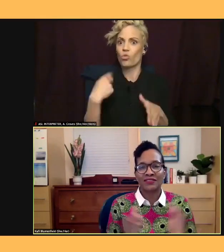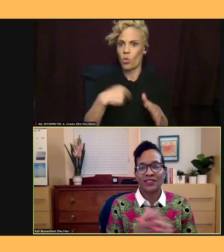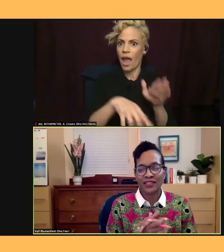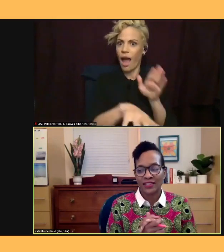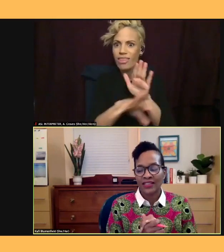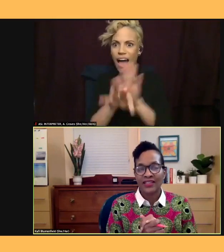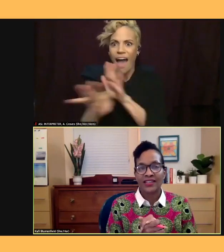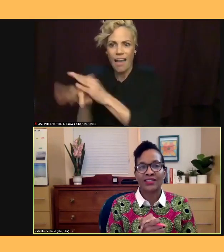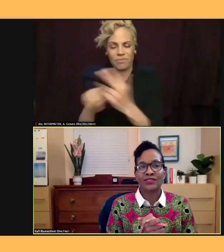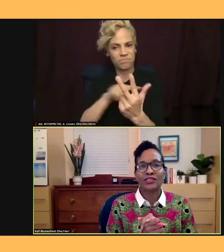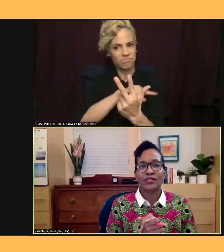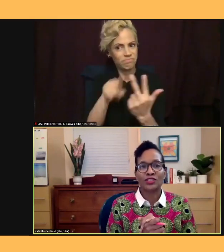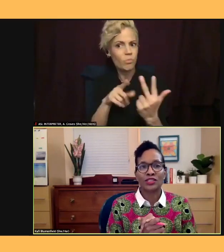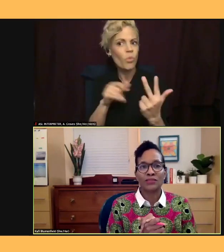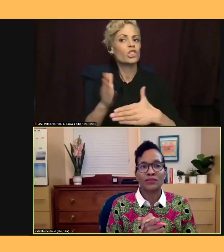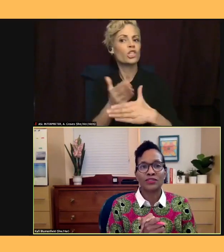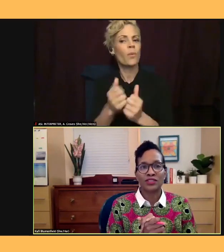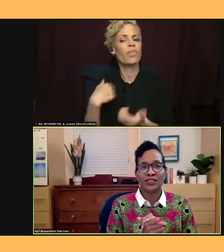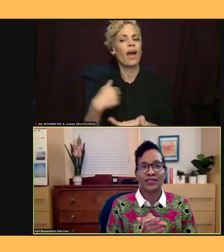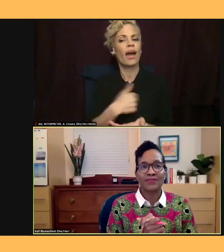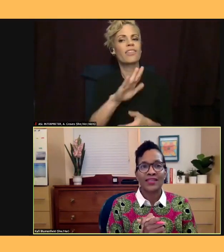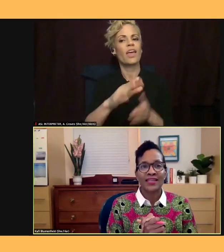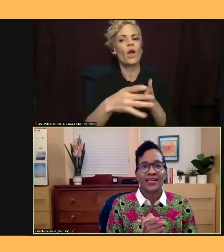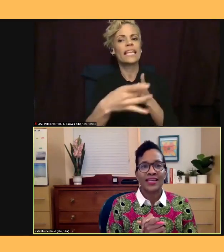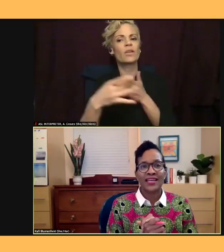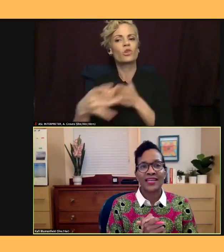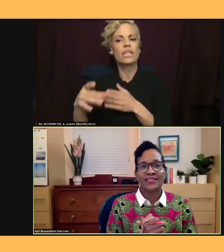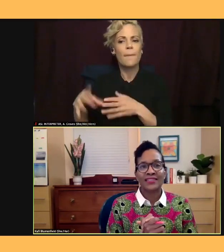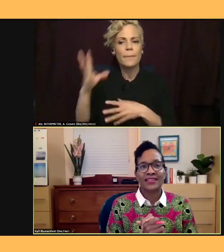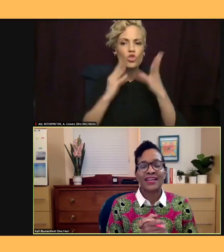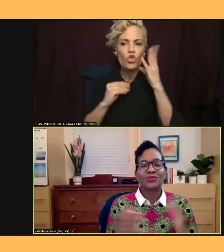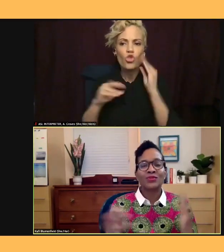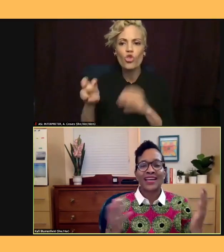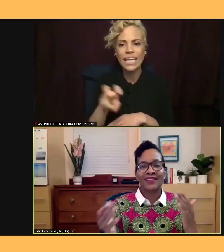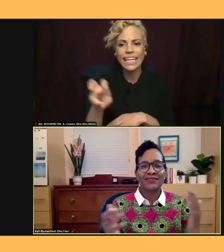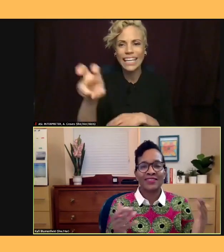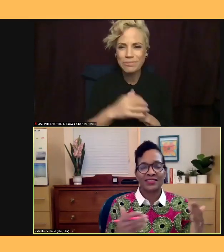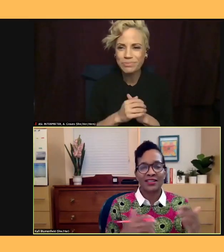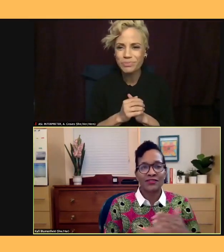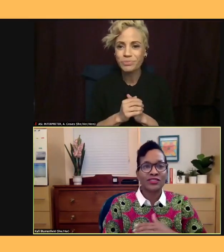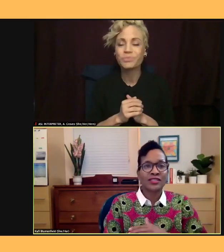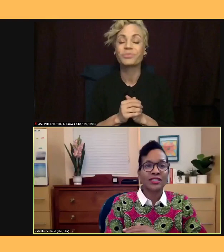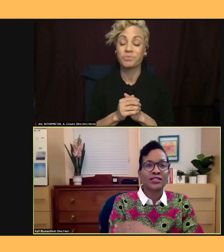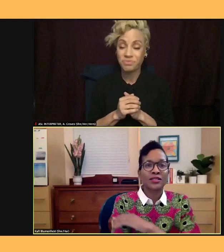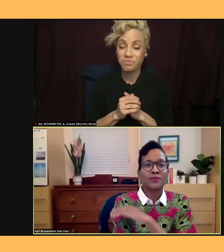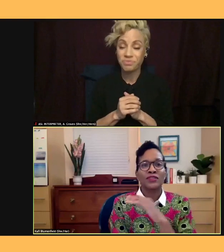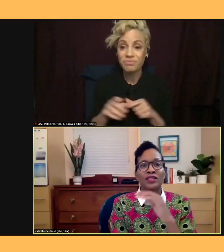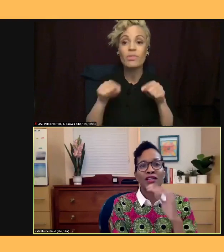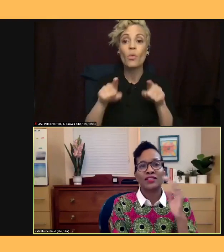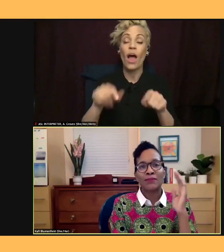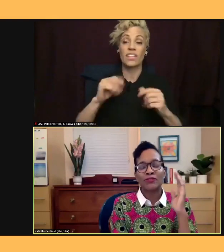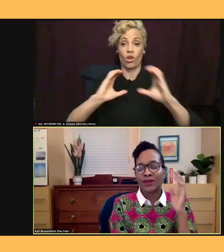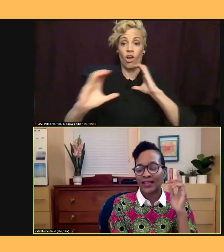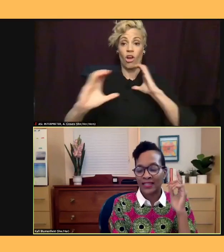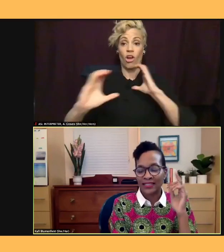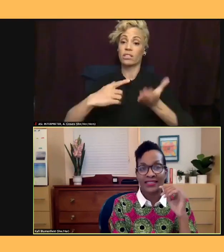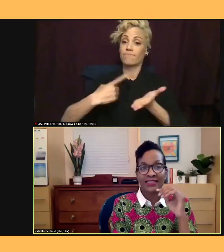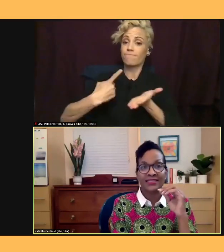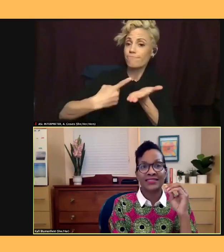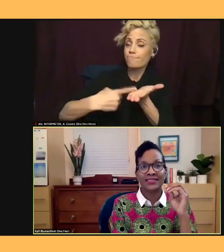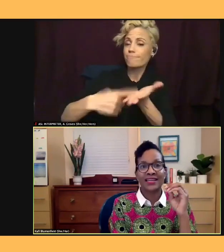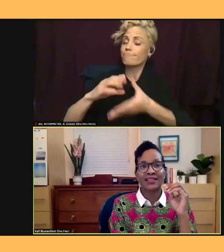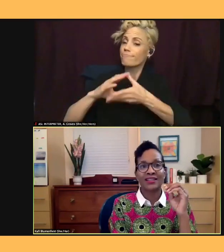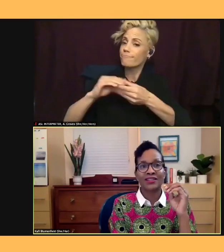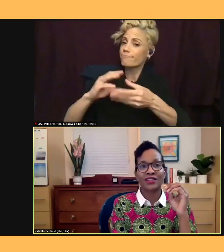their leadership journey. And as we have this conversation, on top of mind is that there